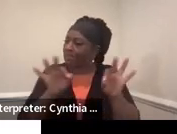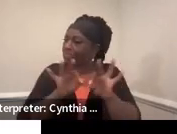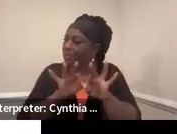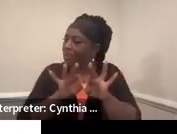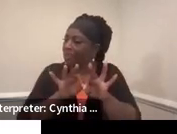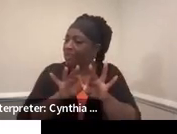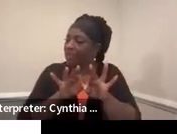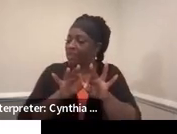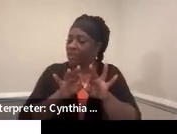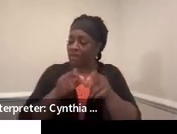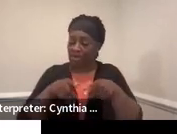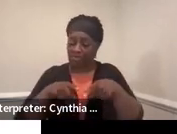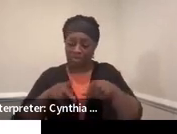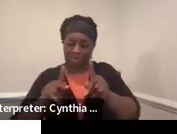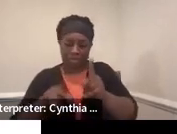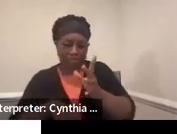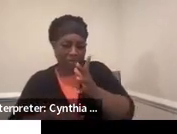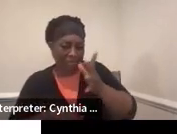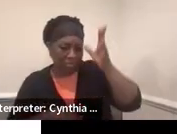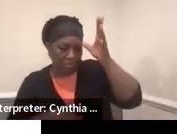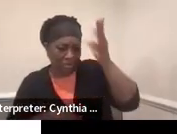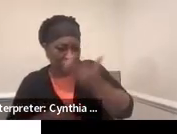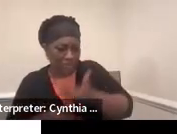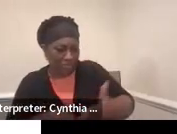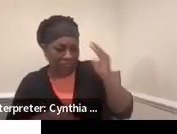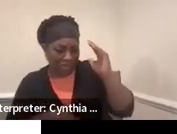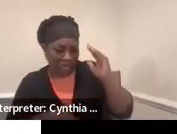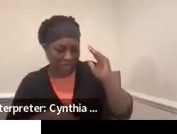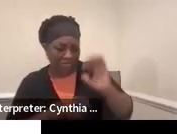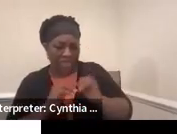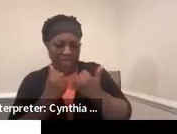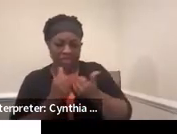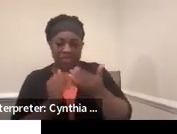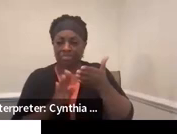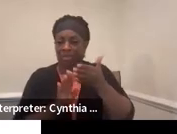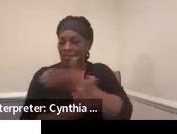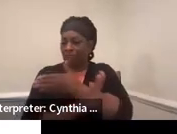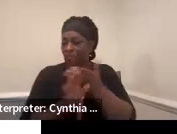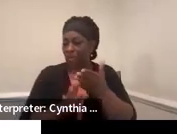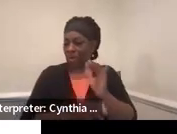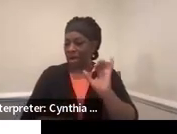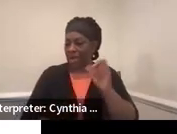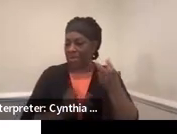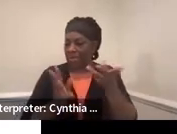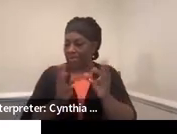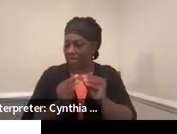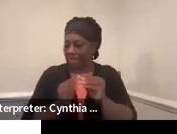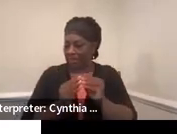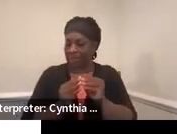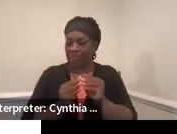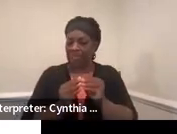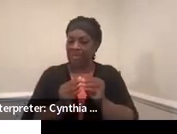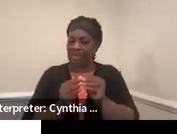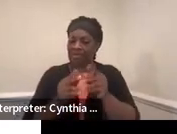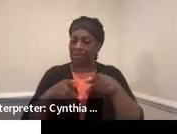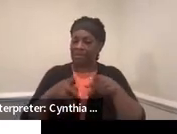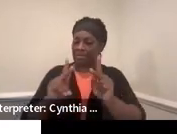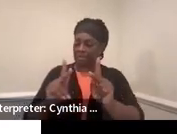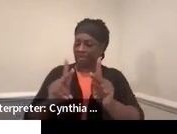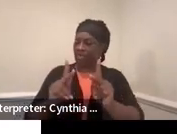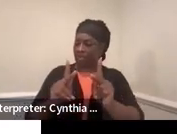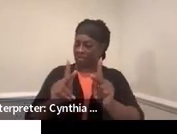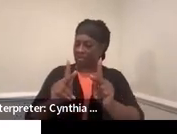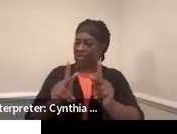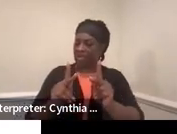have parental consent to invite those folks prior to inviting them. So, and that consent is needed.